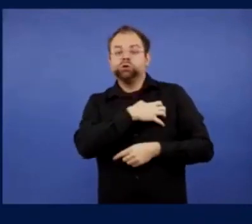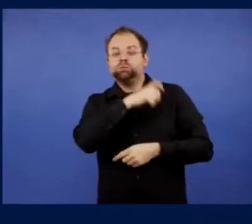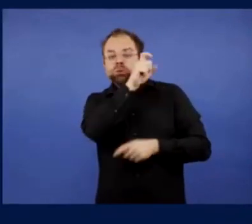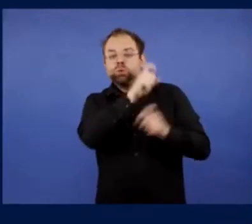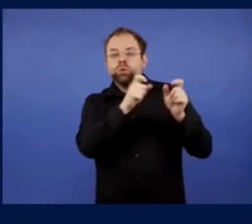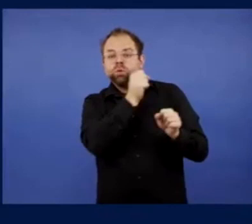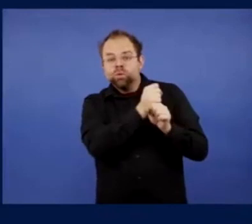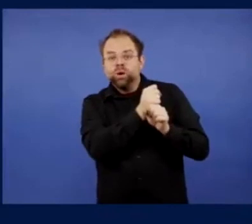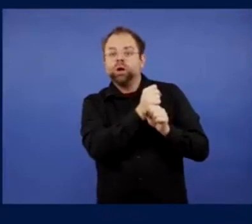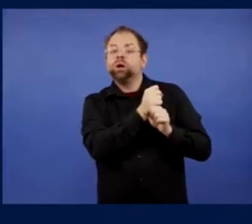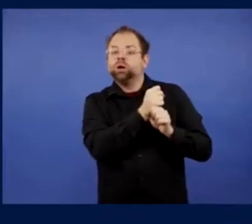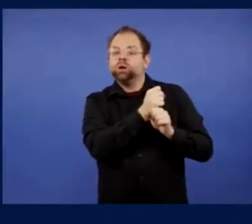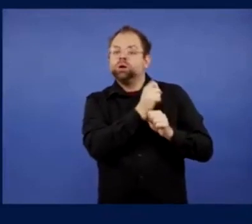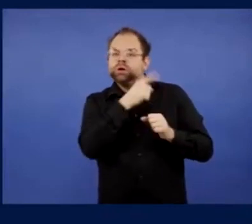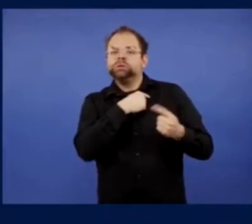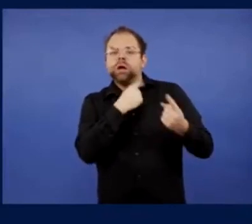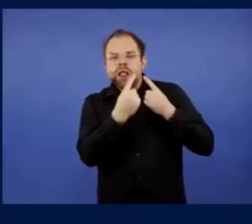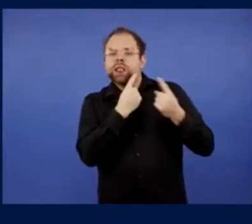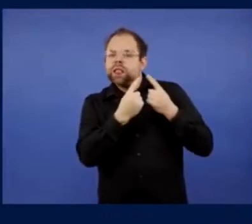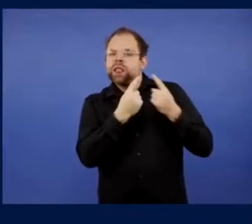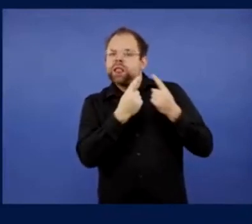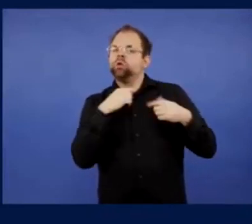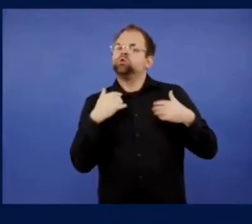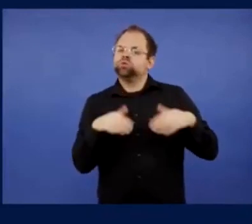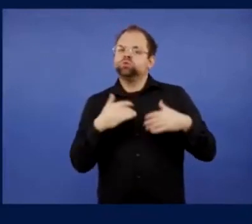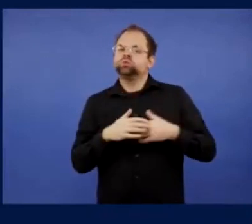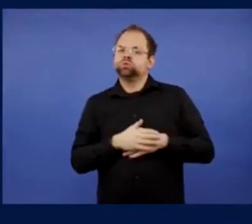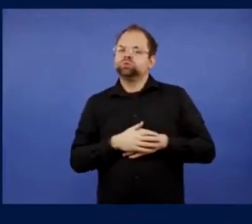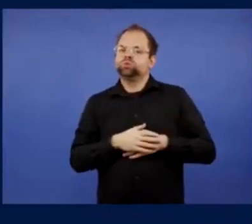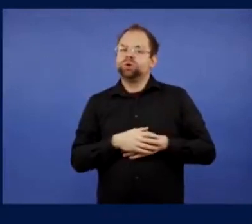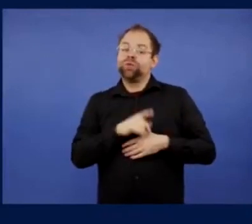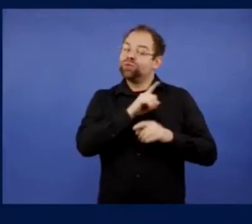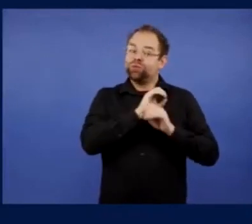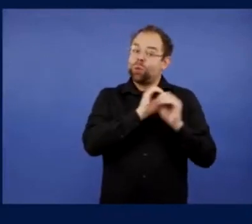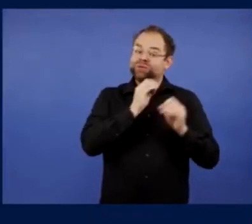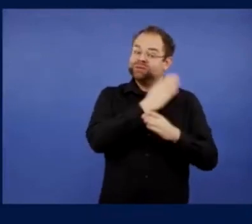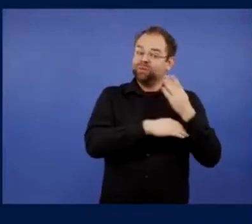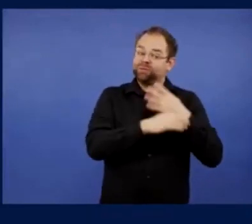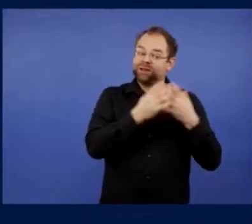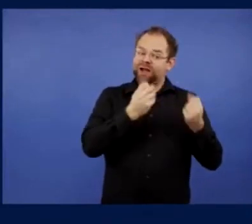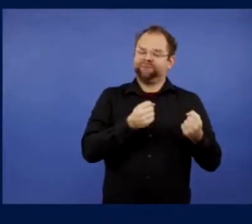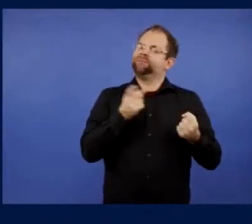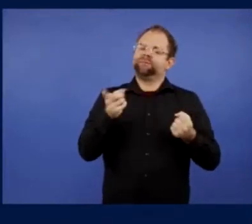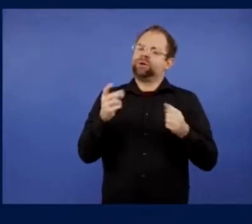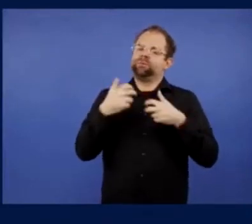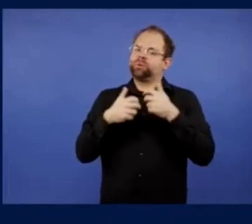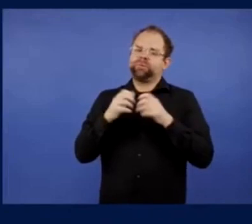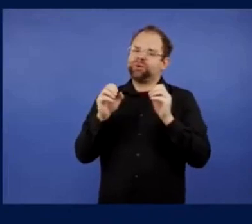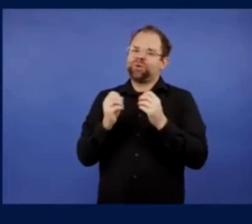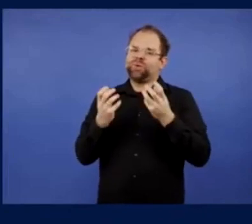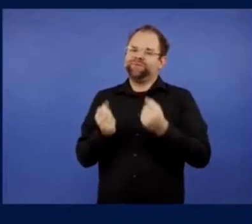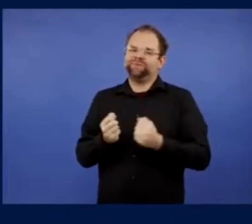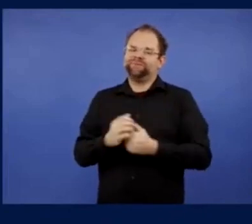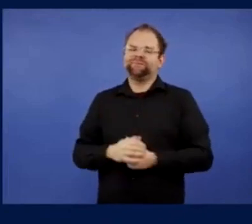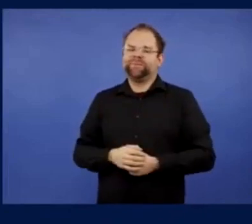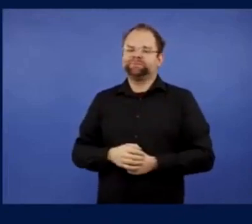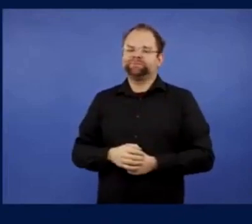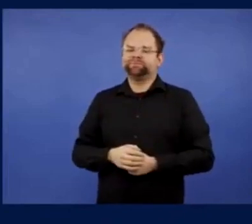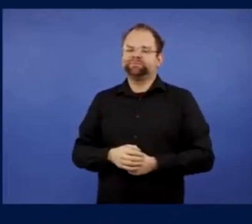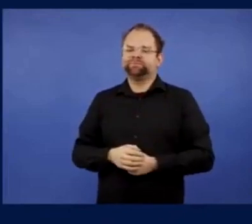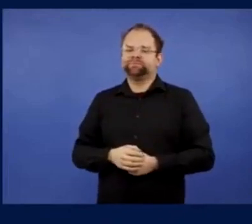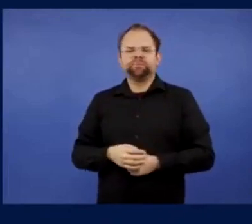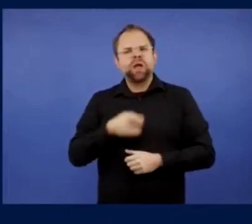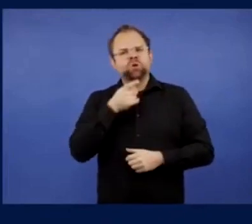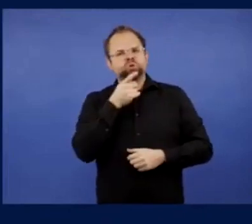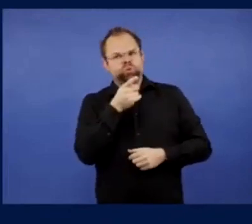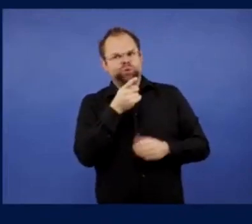B, you had a ticket allocation for accessible tickets? Have you just booked the flights and your hotels anyway? Because I know I am. We will do that.